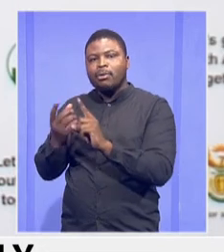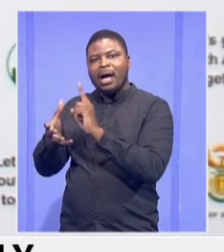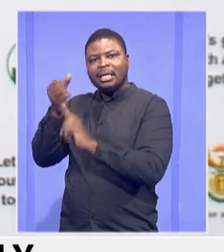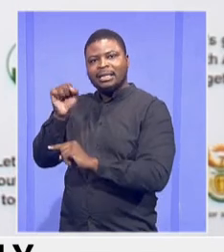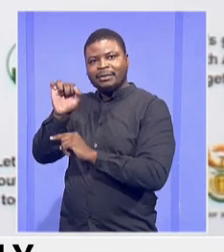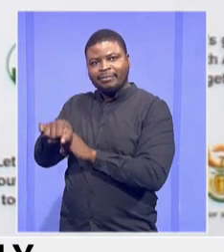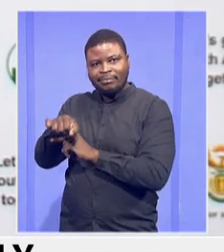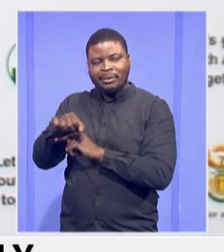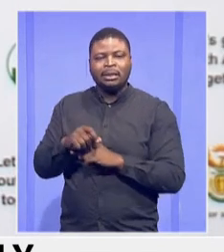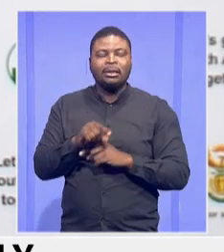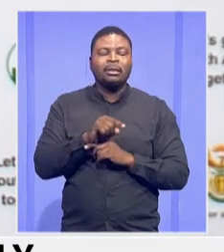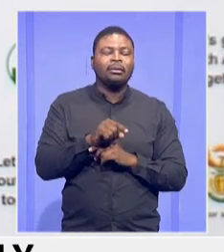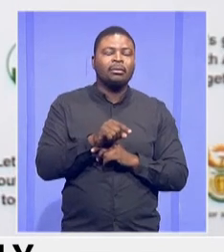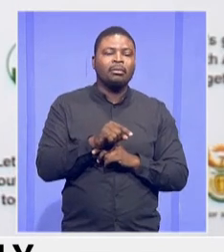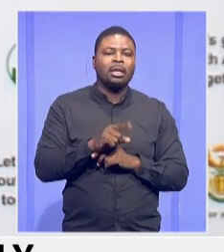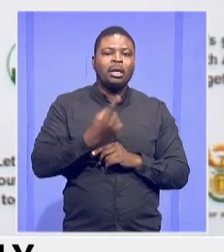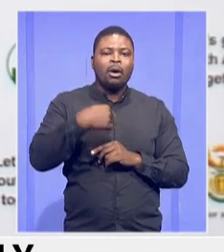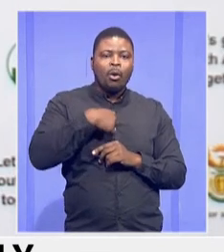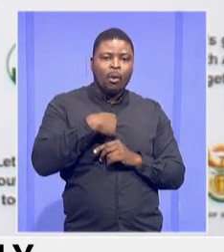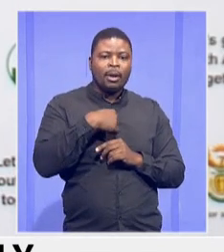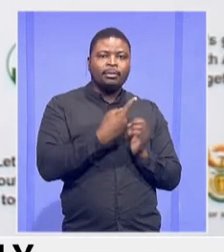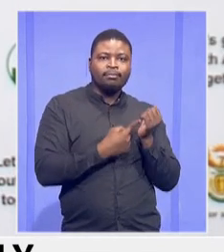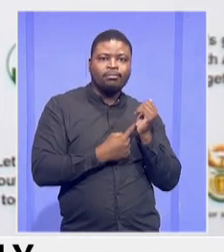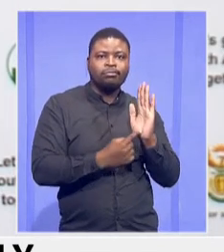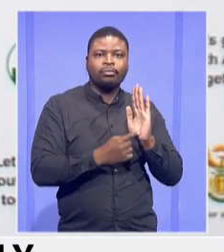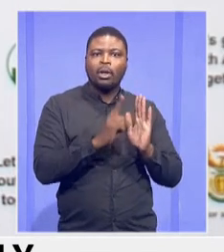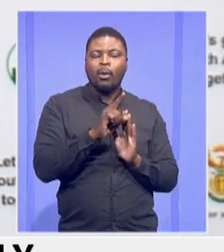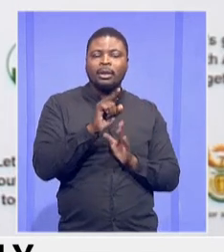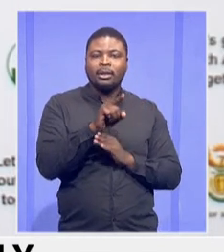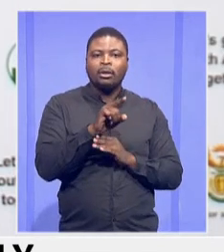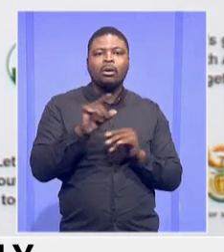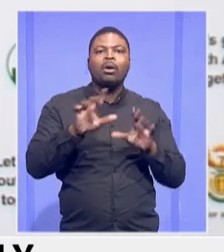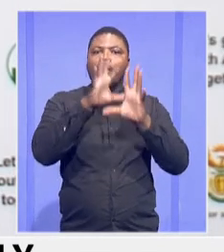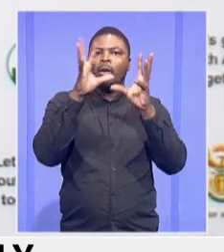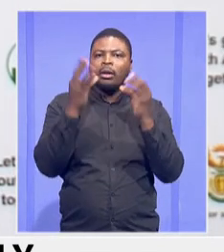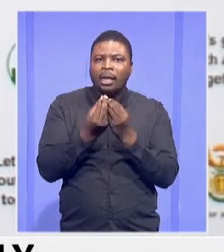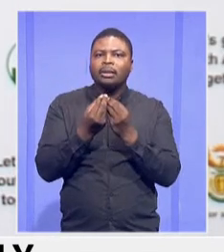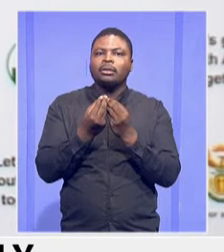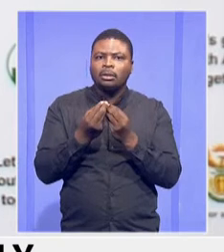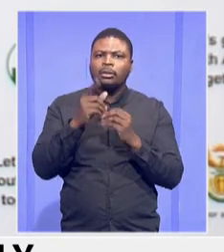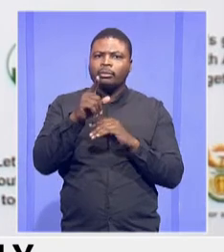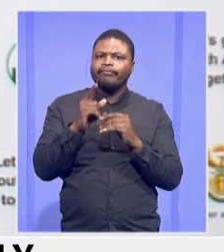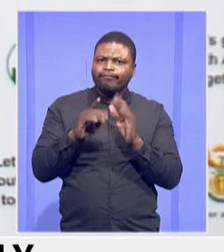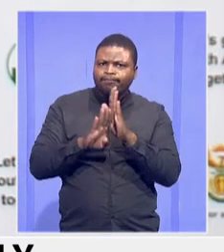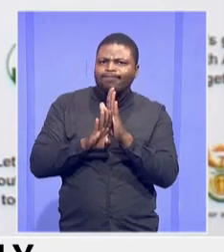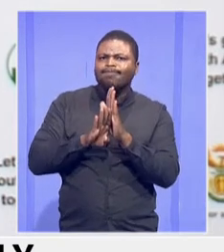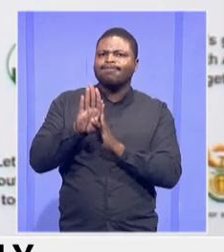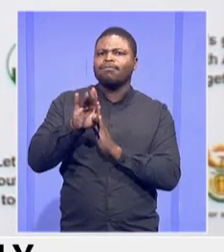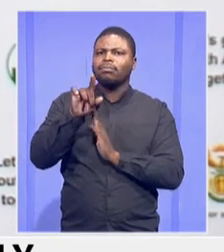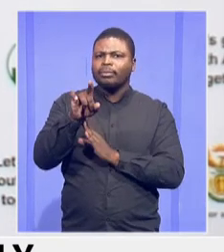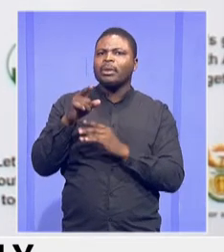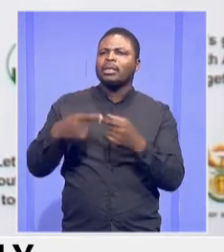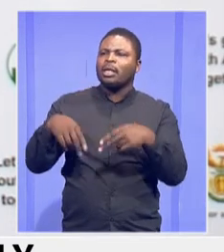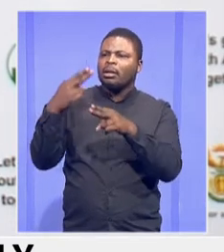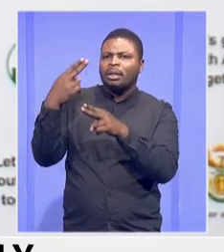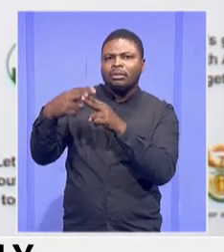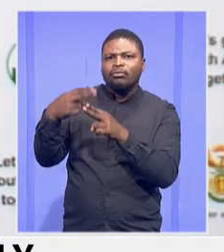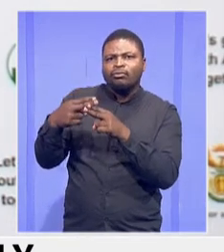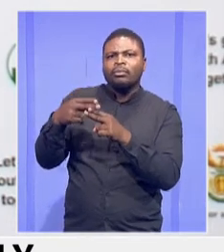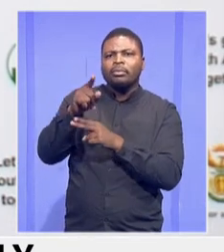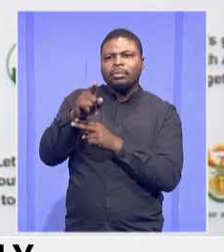the figures here that everything seems to be going well in terms of sanitation for our city.